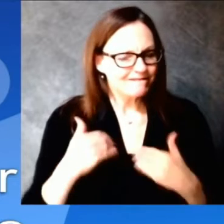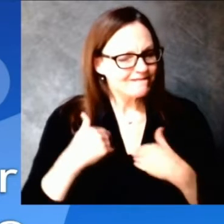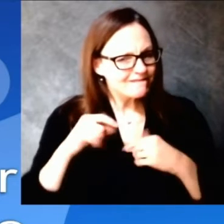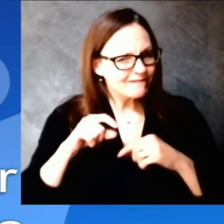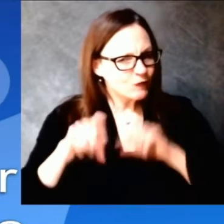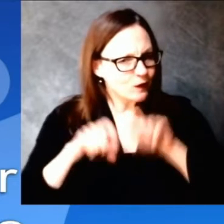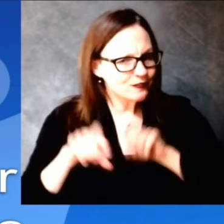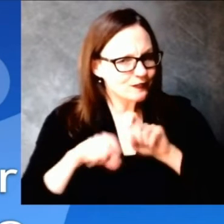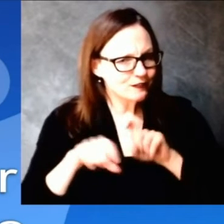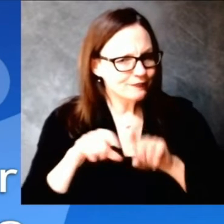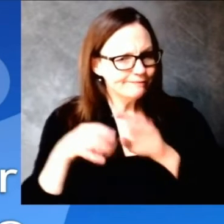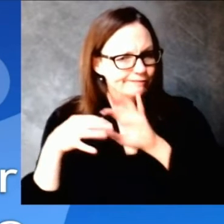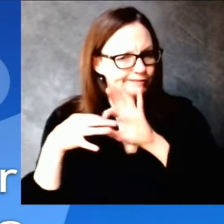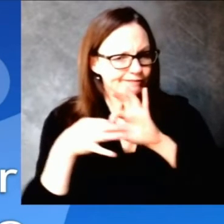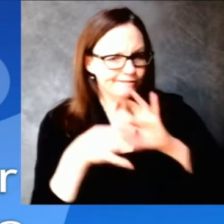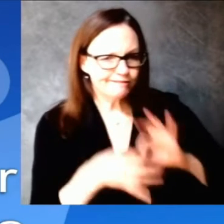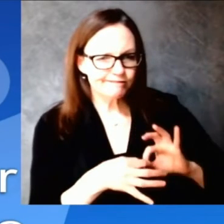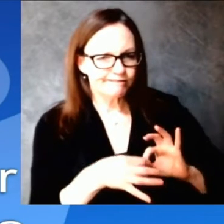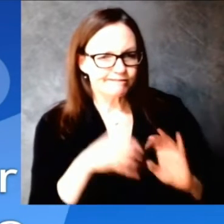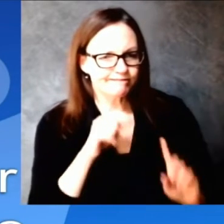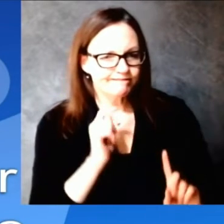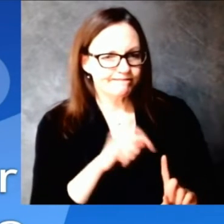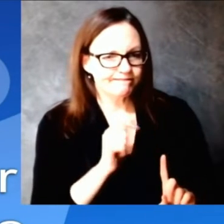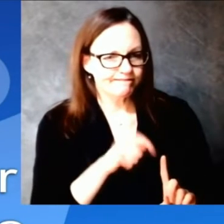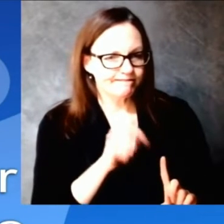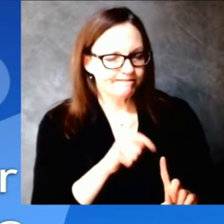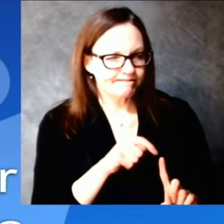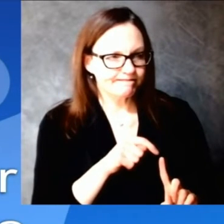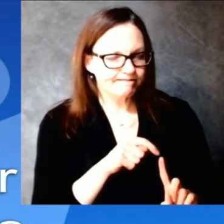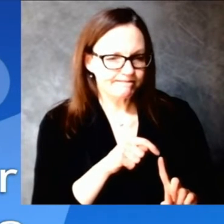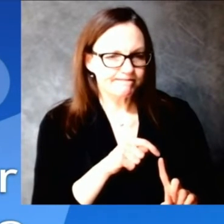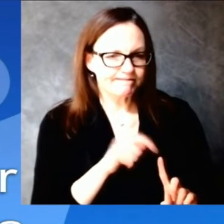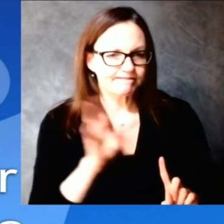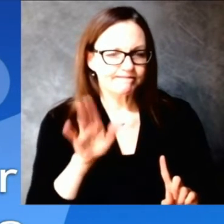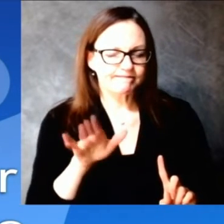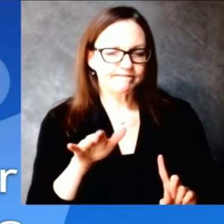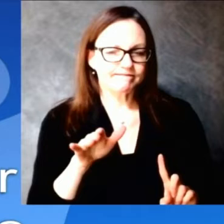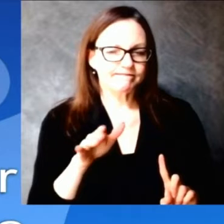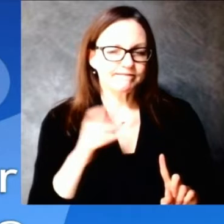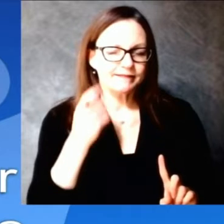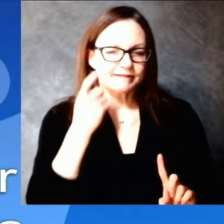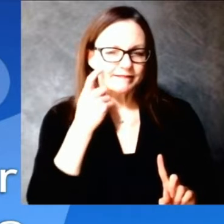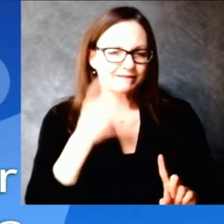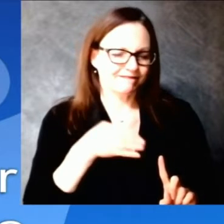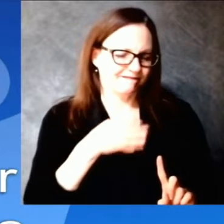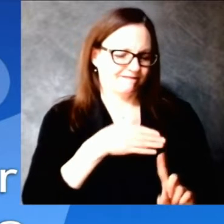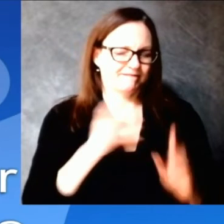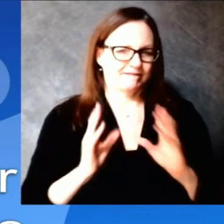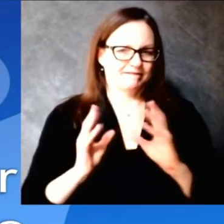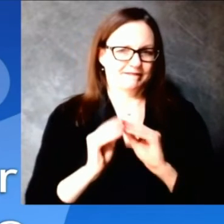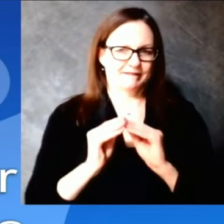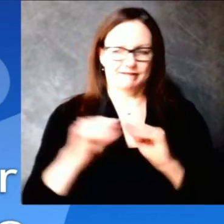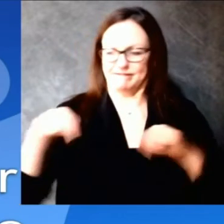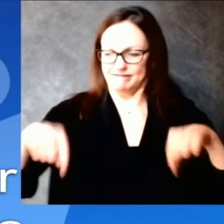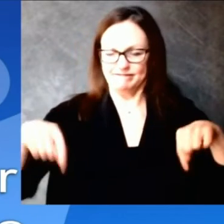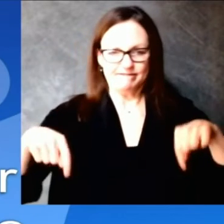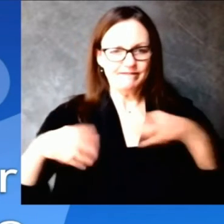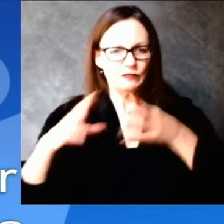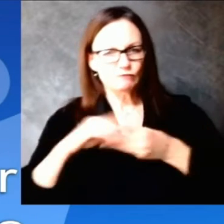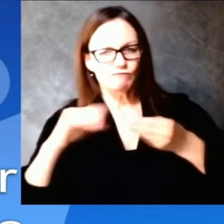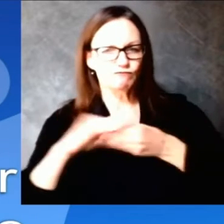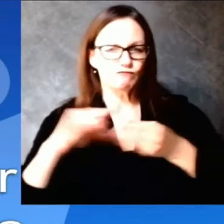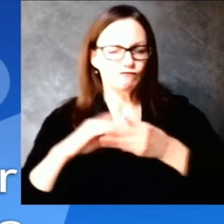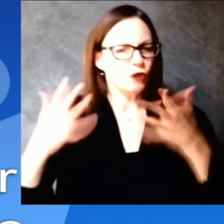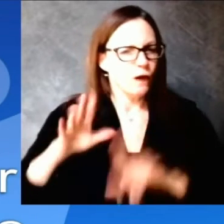closer to understanding how many vaccines pharmacies and vaccinators are going to be getting, just wanted to ask again about